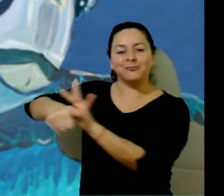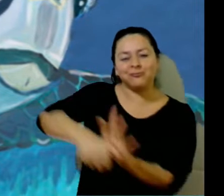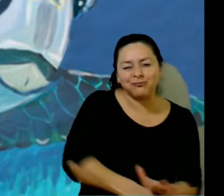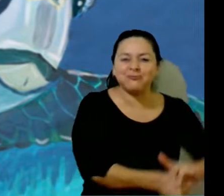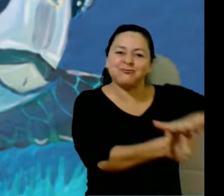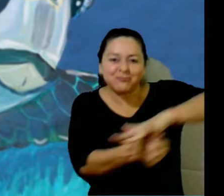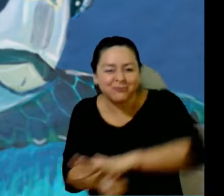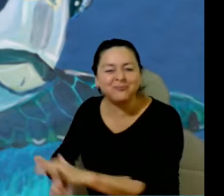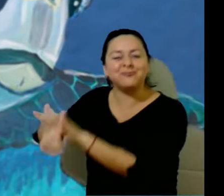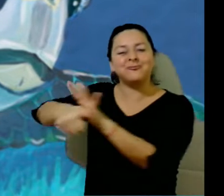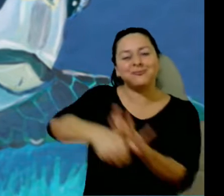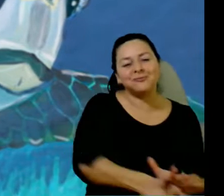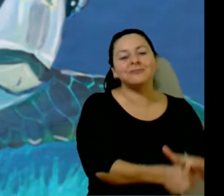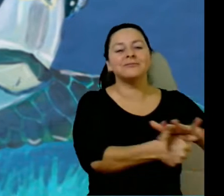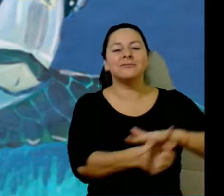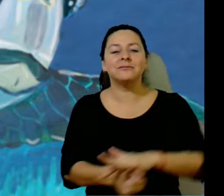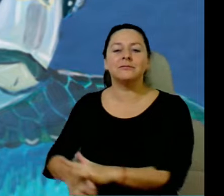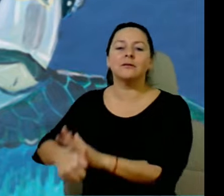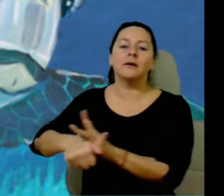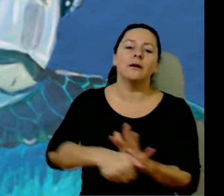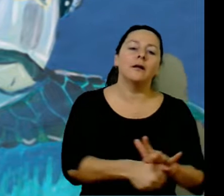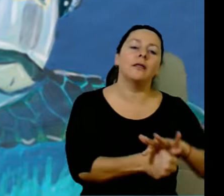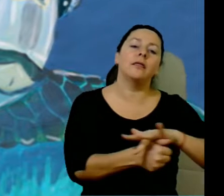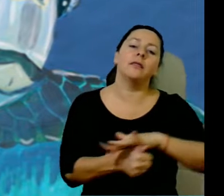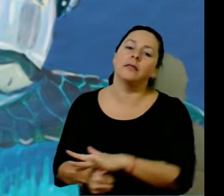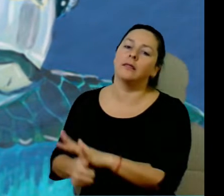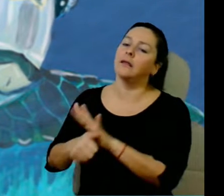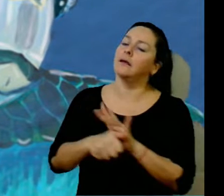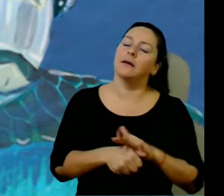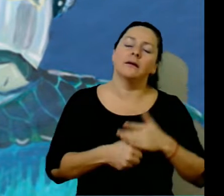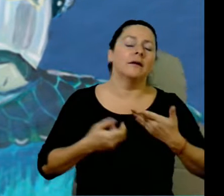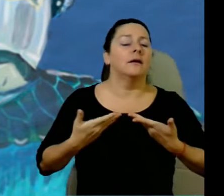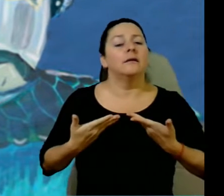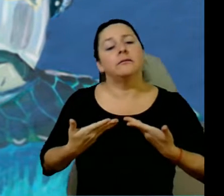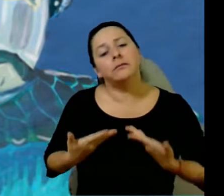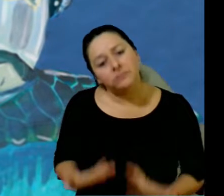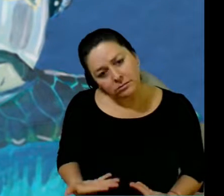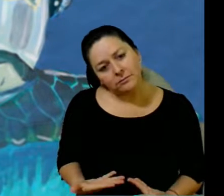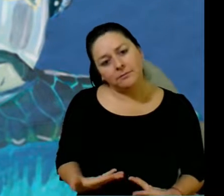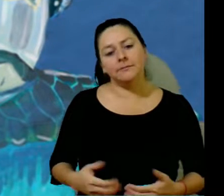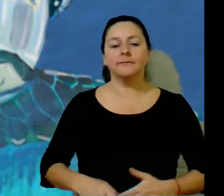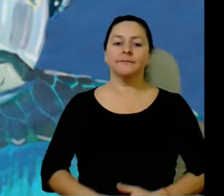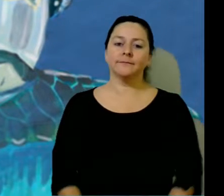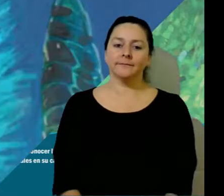Pacific, from island to island and from current to current, exploring the wonders of the world.